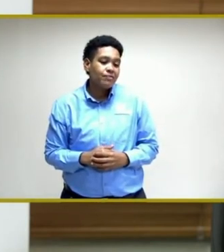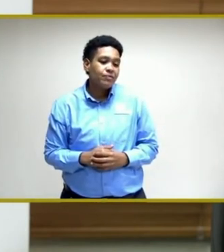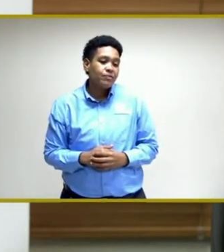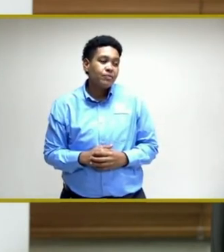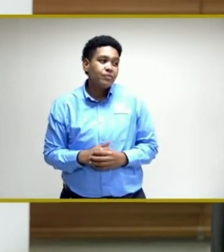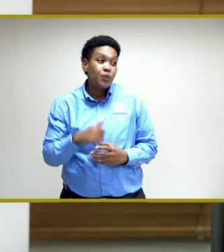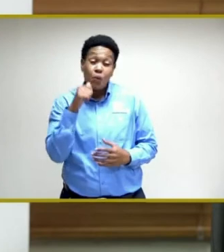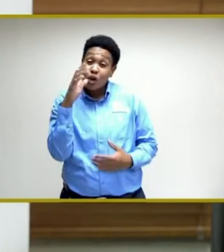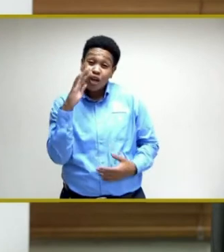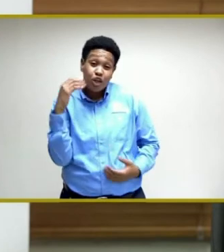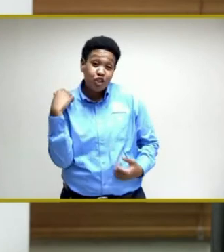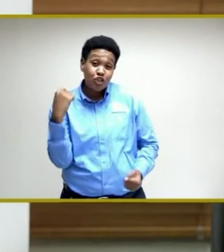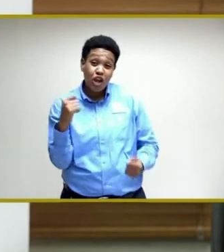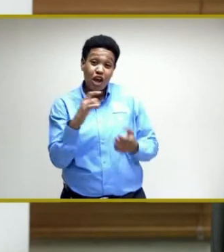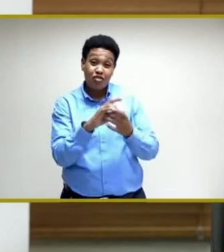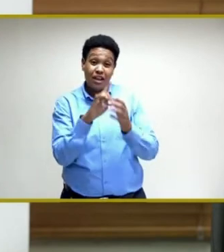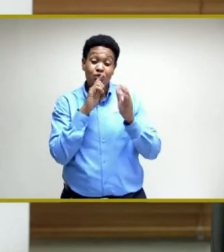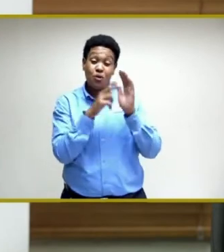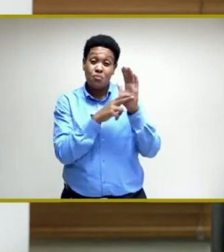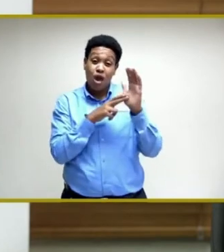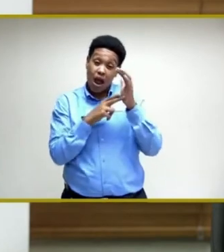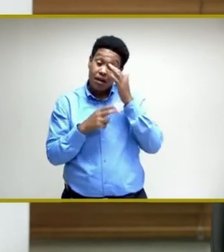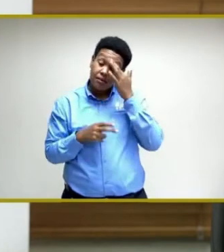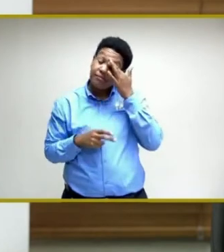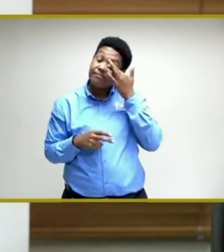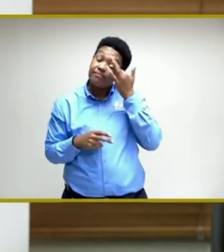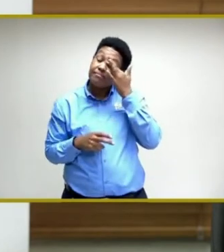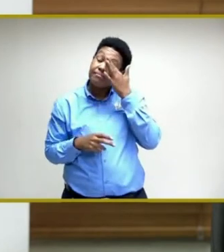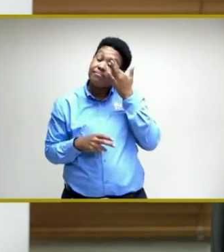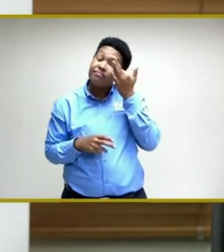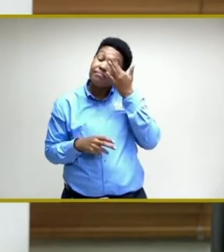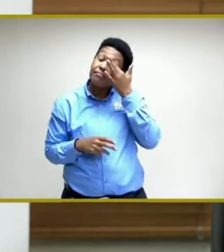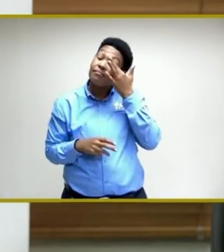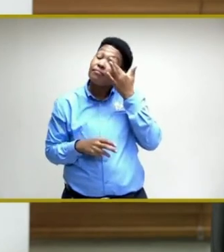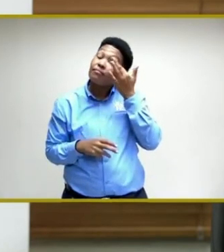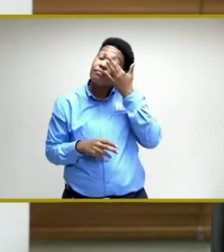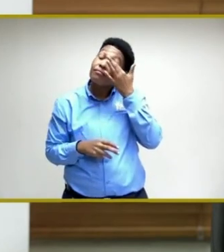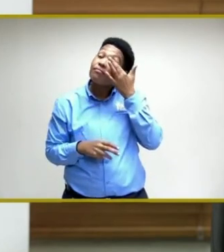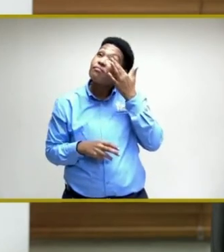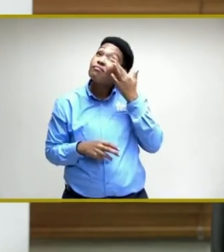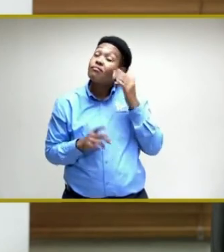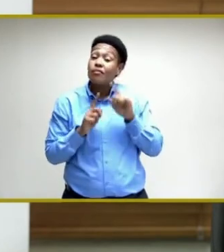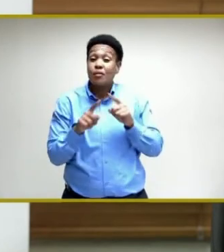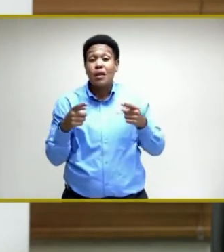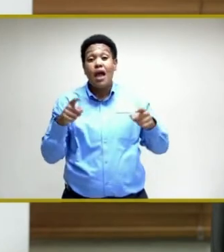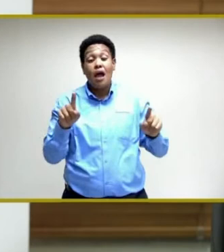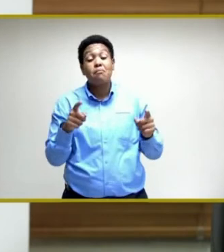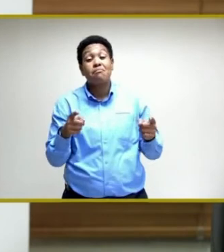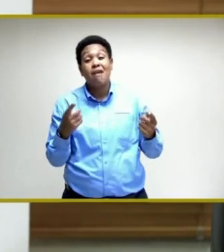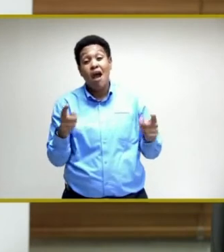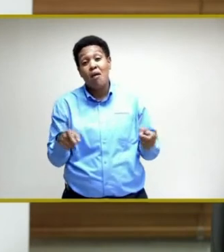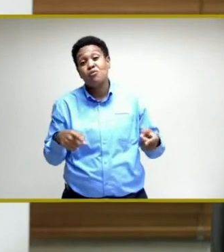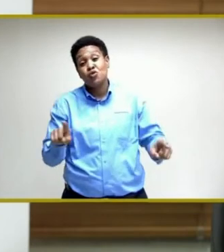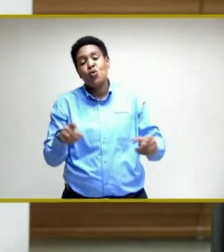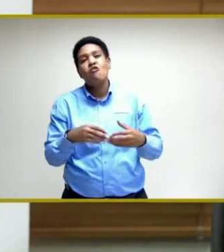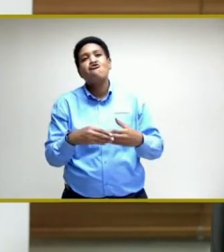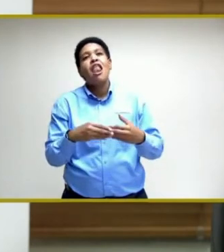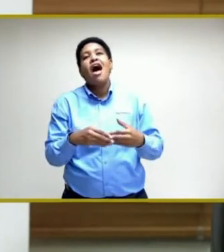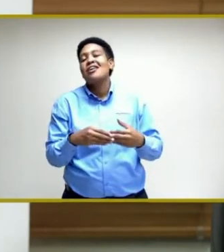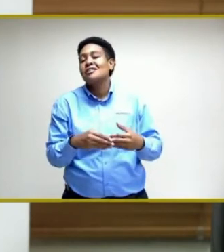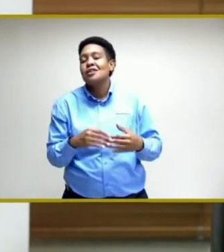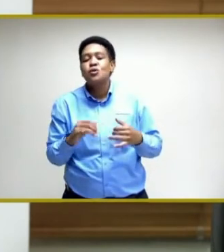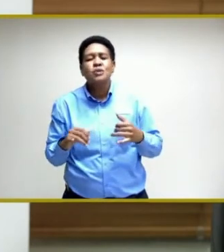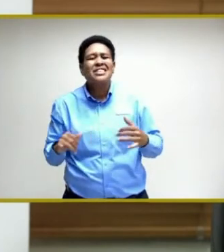strong in terms of the brand but took place during a period of relaxation that would have been impossible